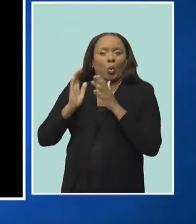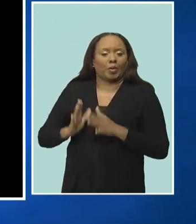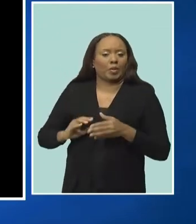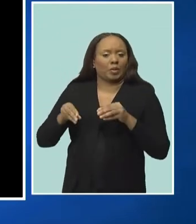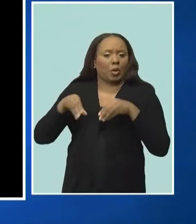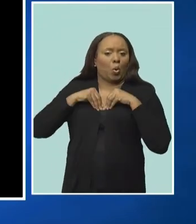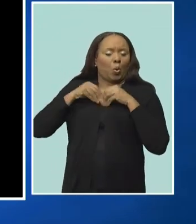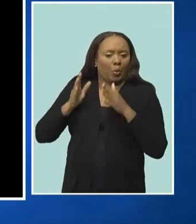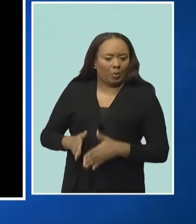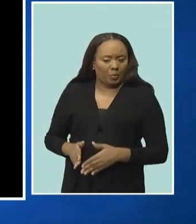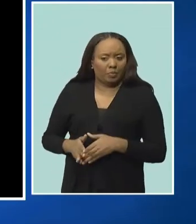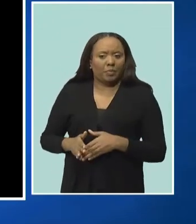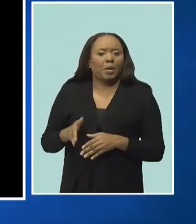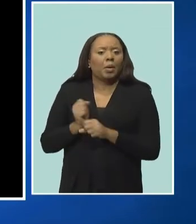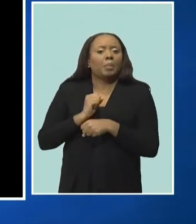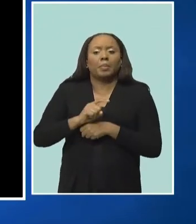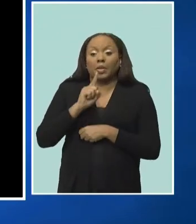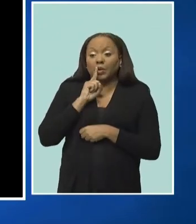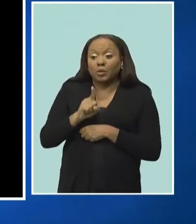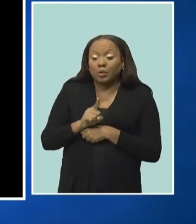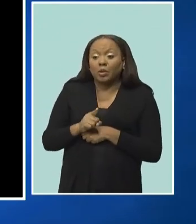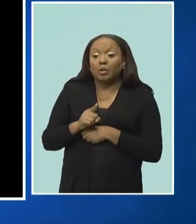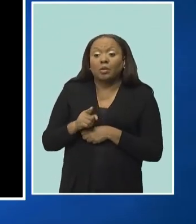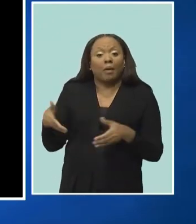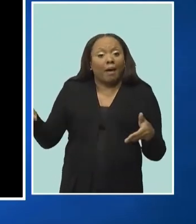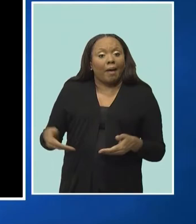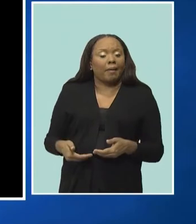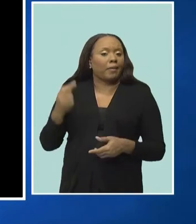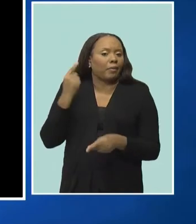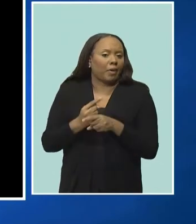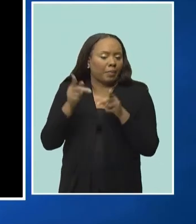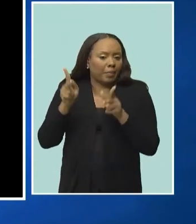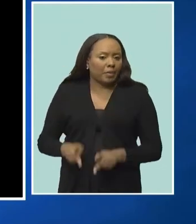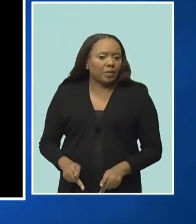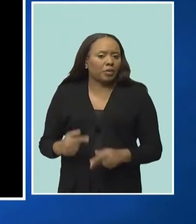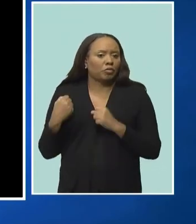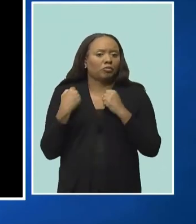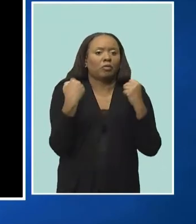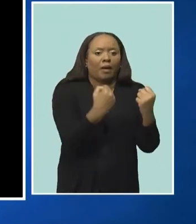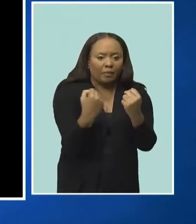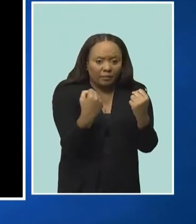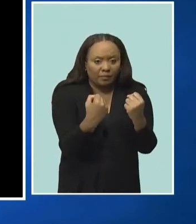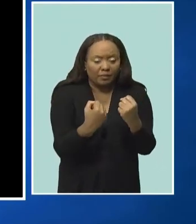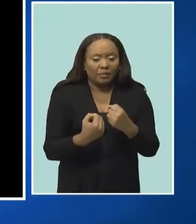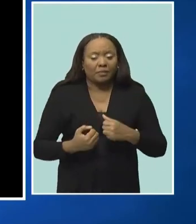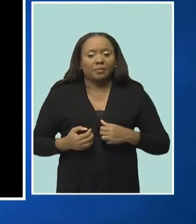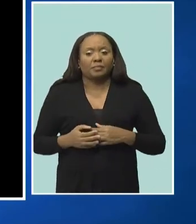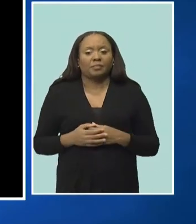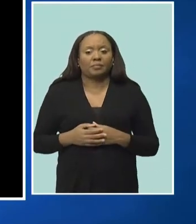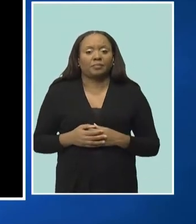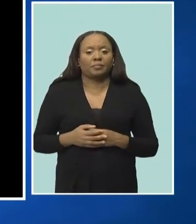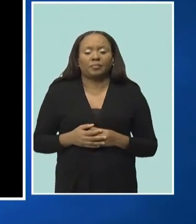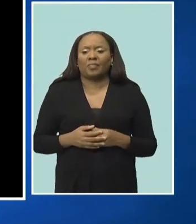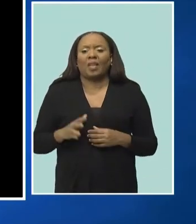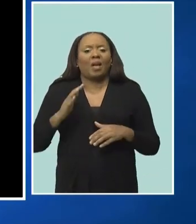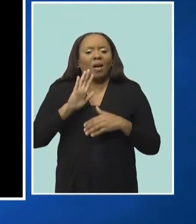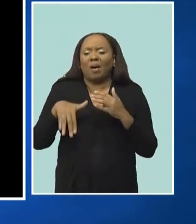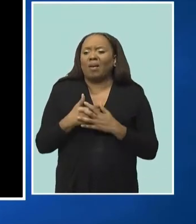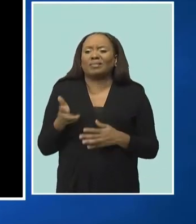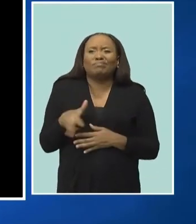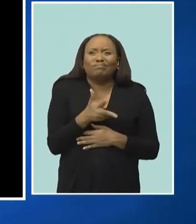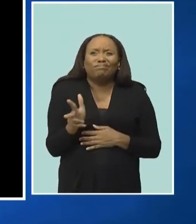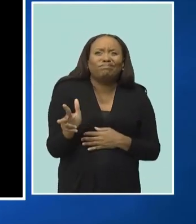do employ the rightful persons to provide their vehicles. The recklessness, lawlessness, the